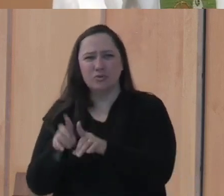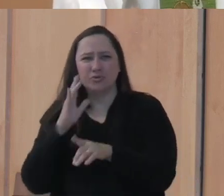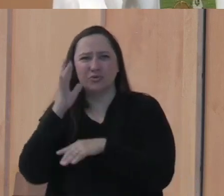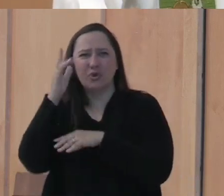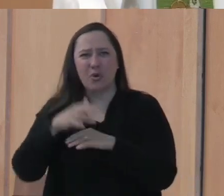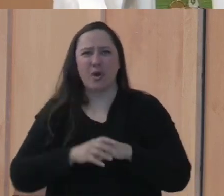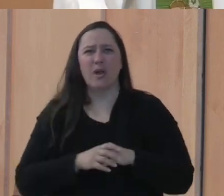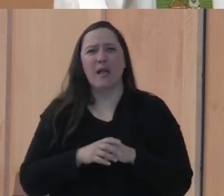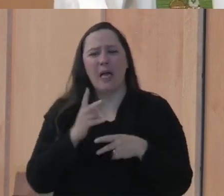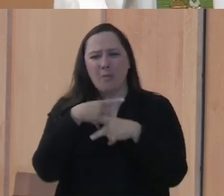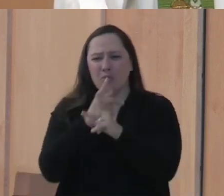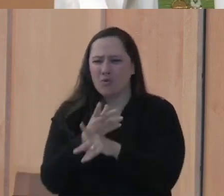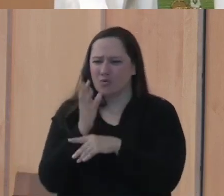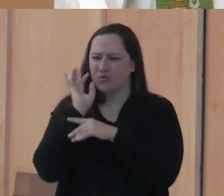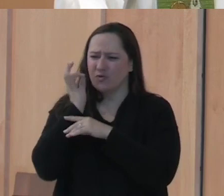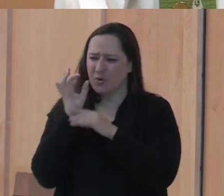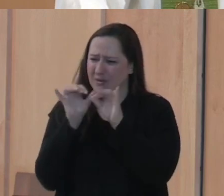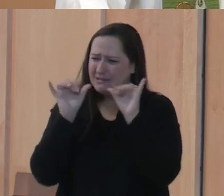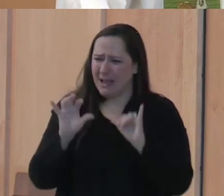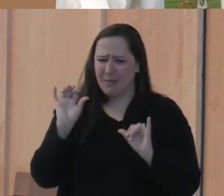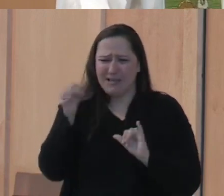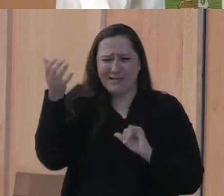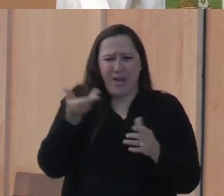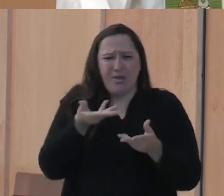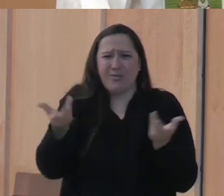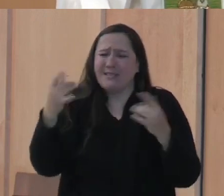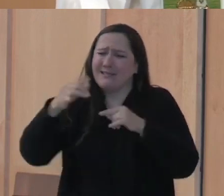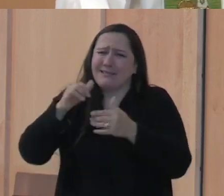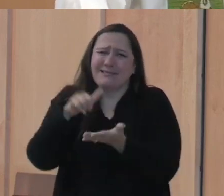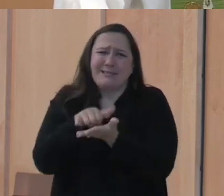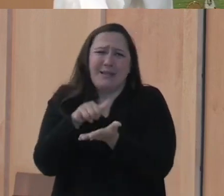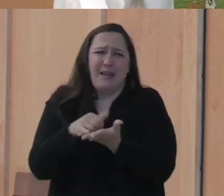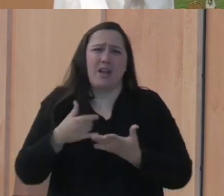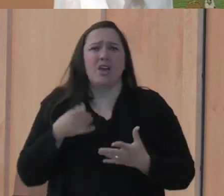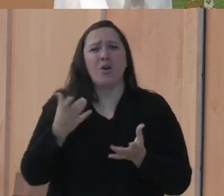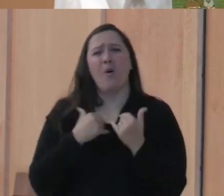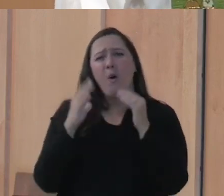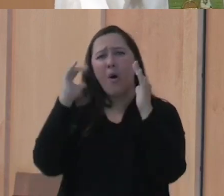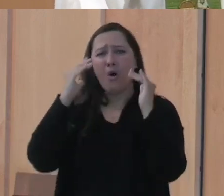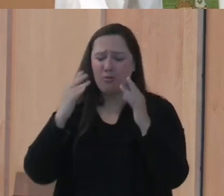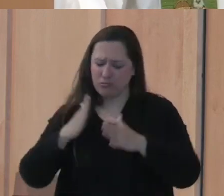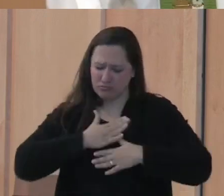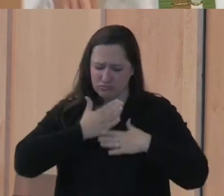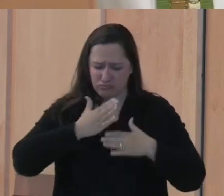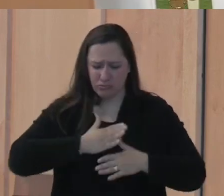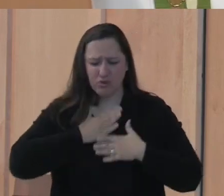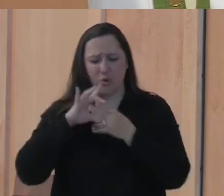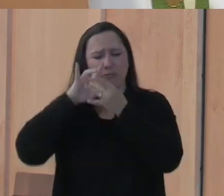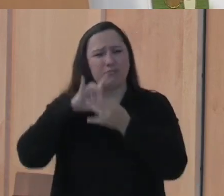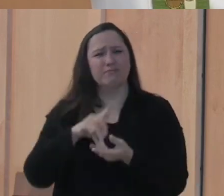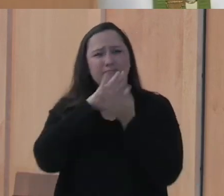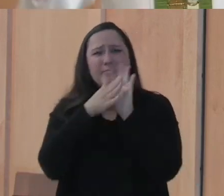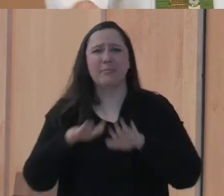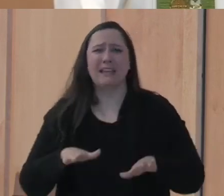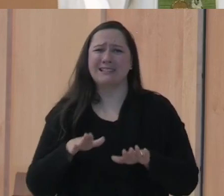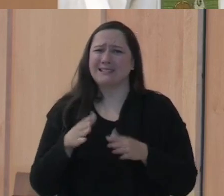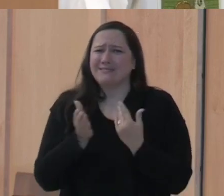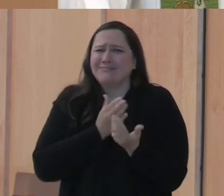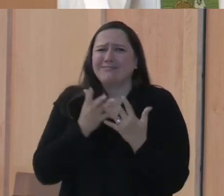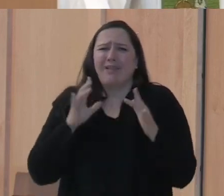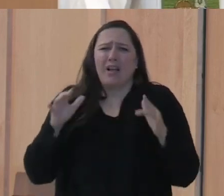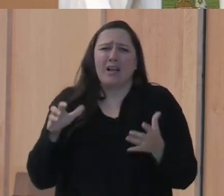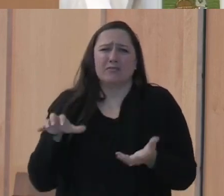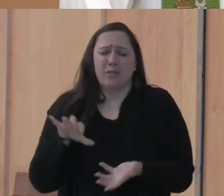fruit like nothing else in this world can. That you have hope and joy and the peace even in the middle of trouble and chaos.